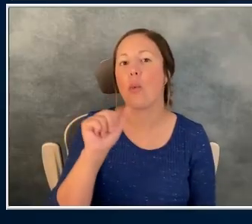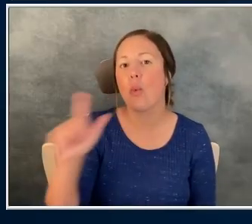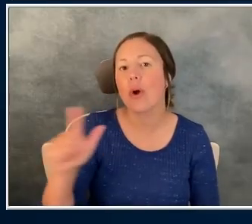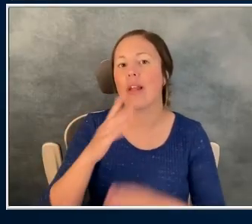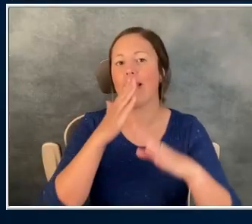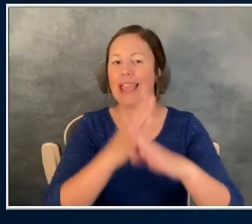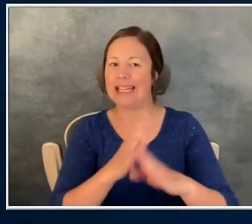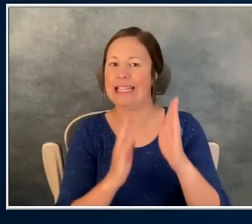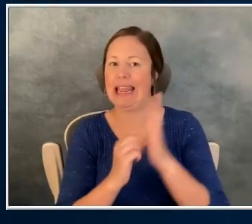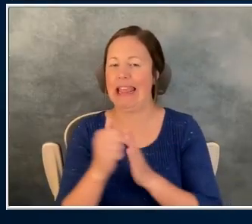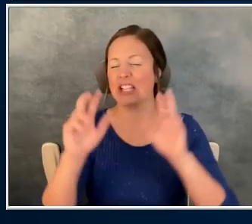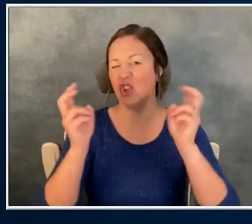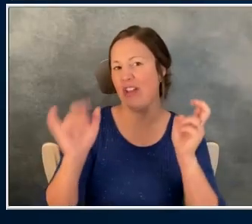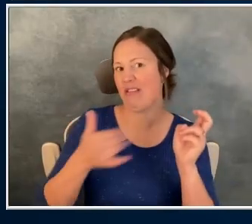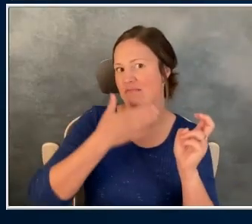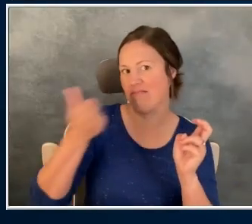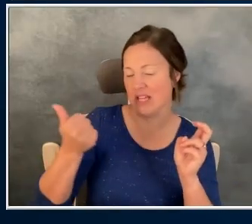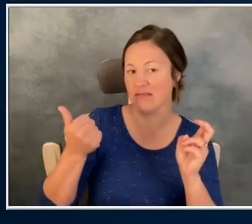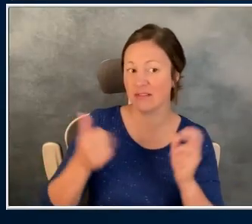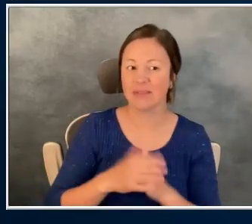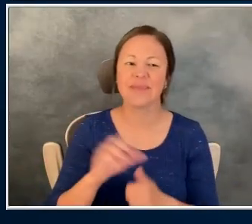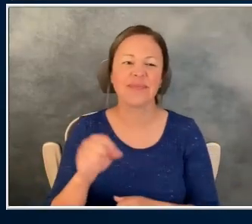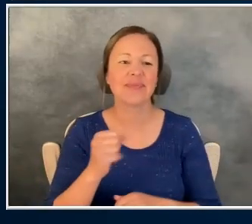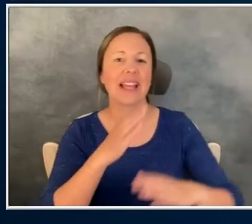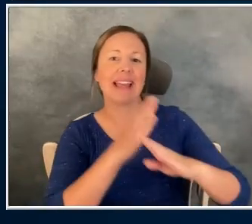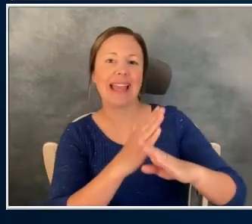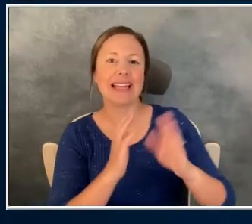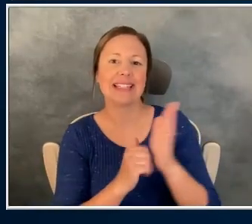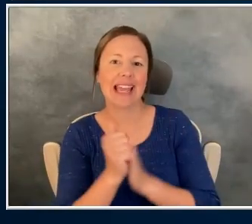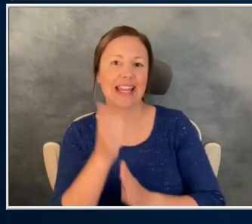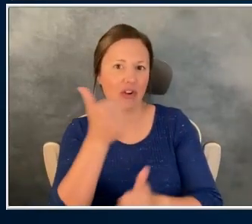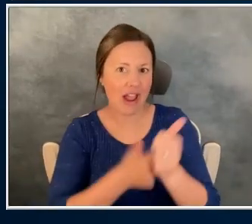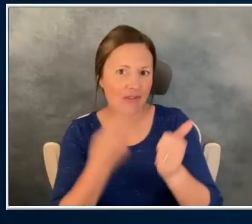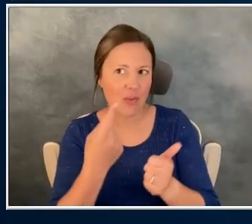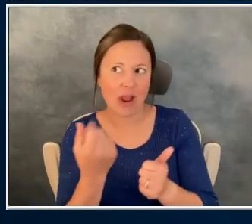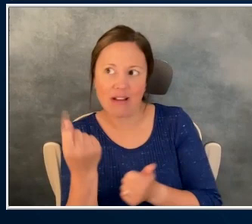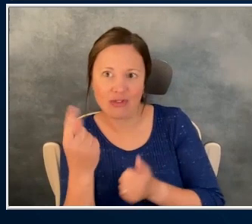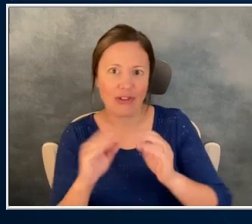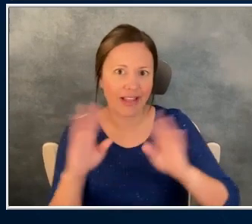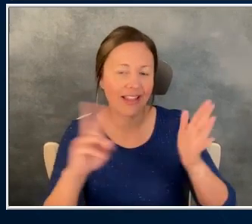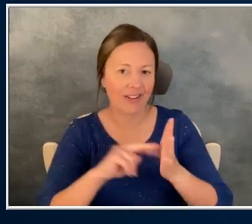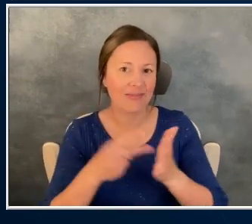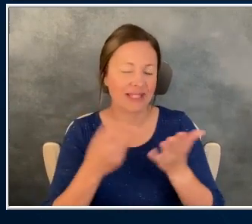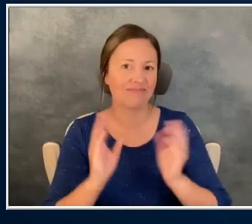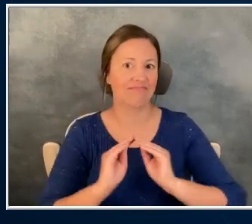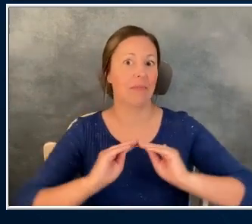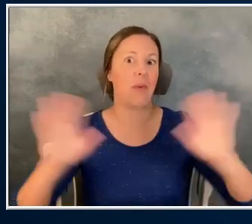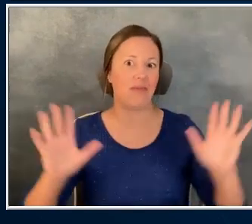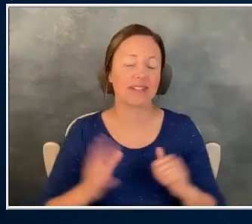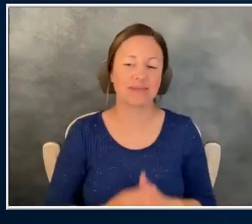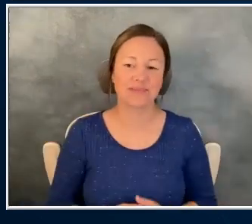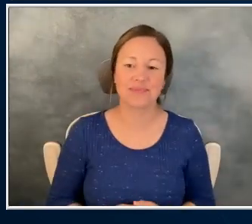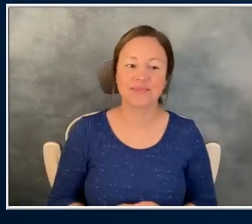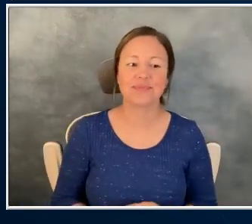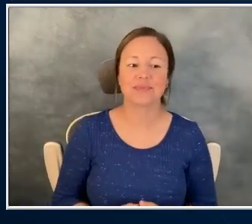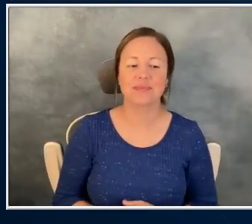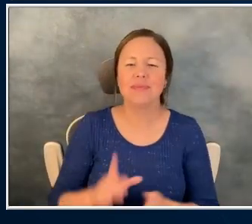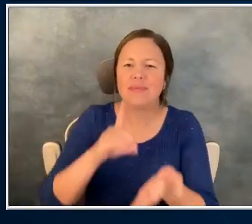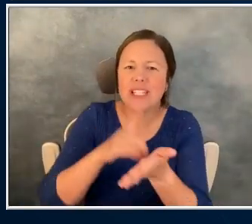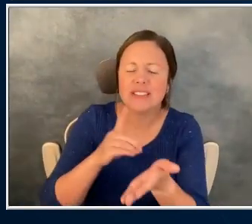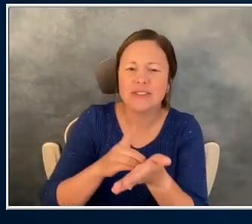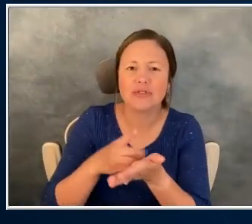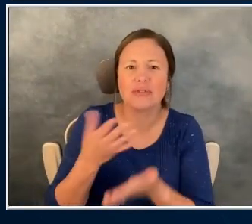Well, that's what people can understand, anti-cancer. Everybody can get on board with that and understand what it is. Dr. Johnson, um,